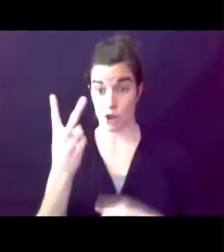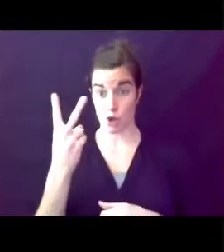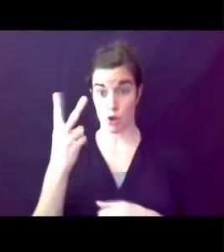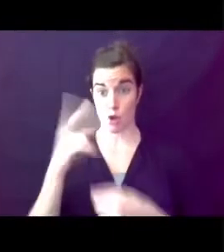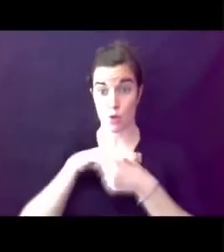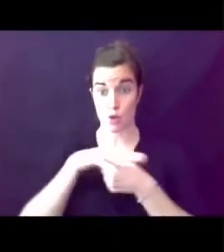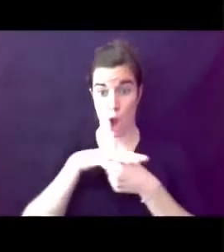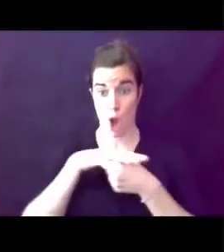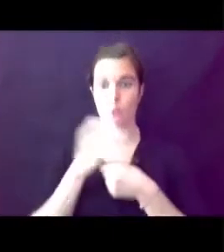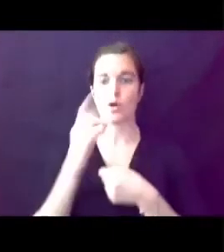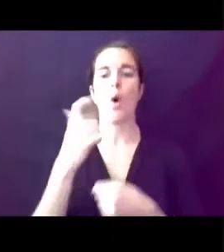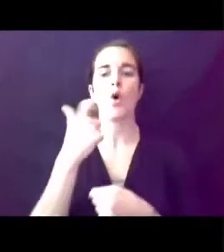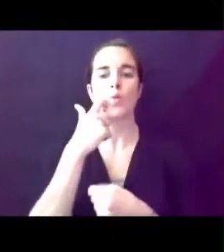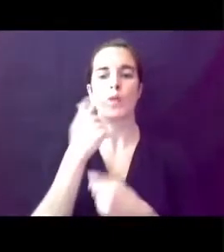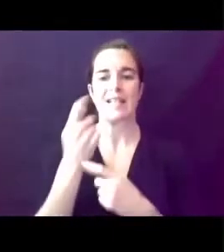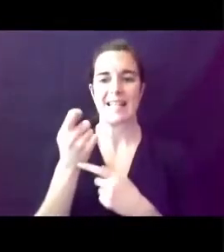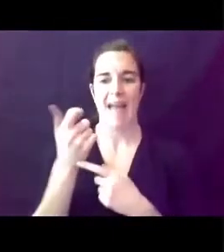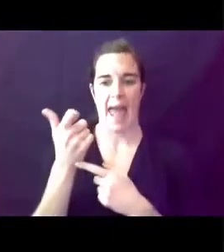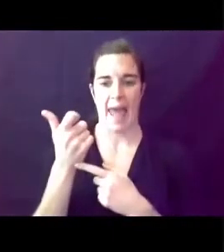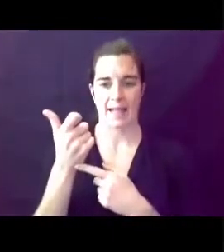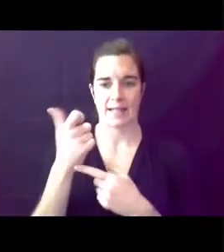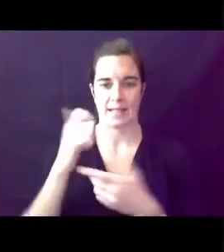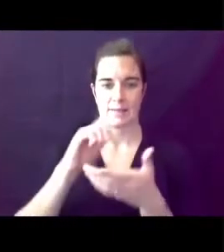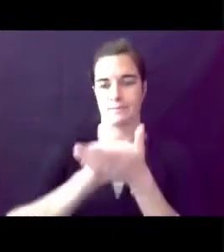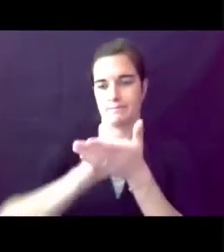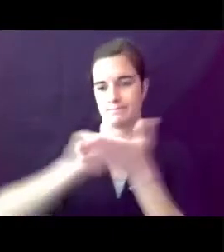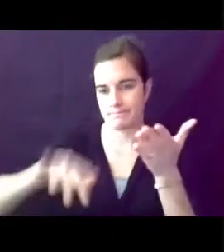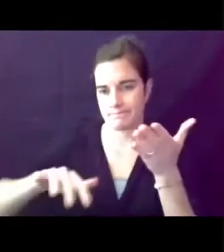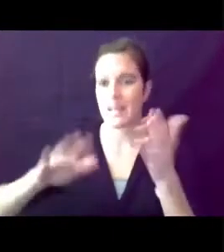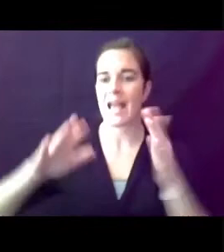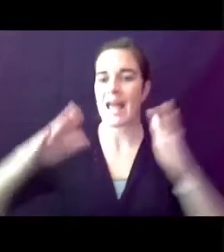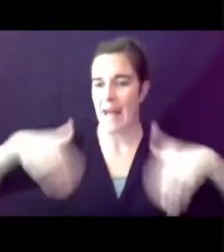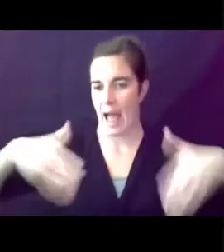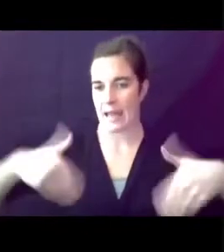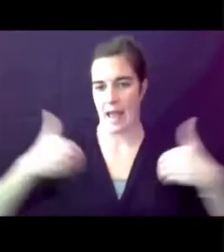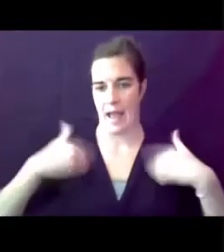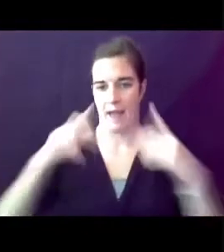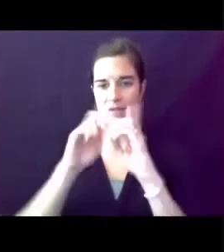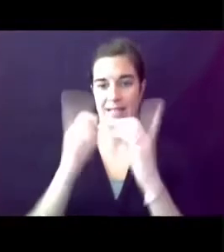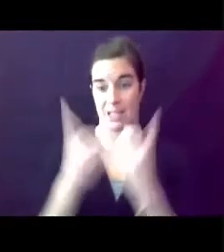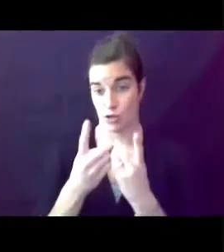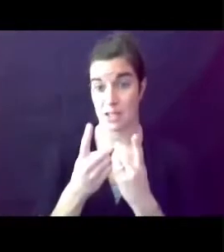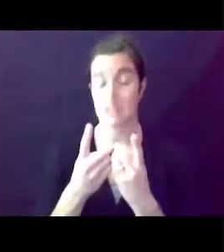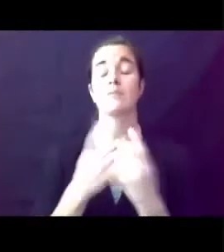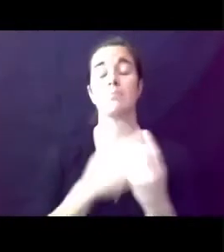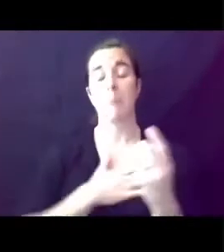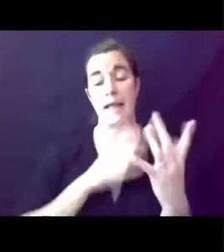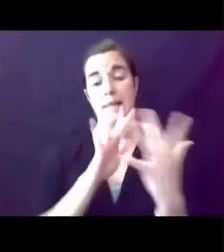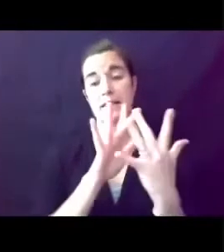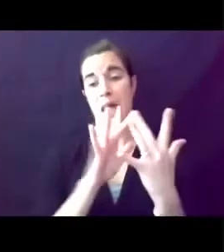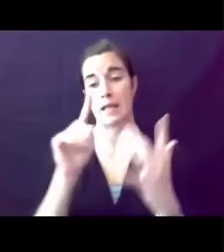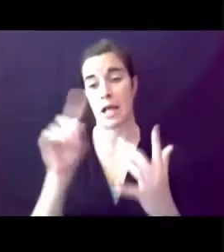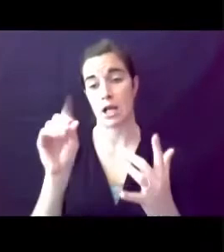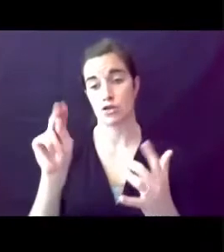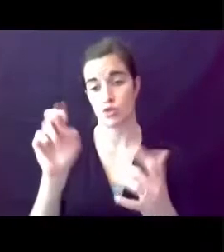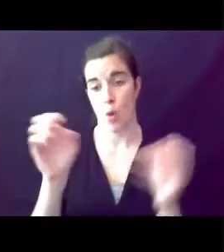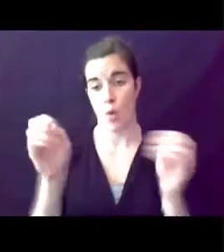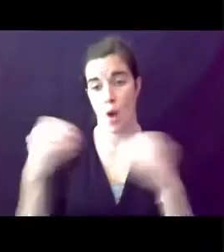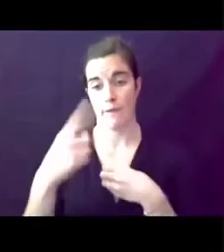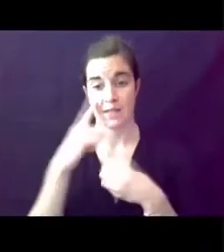recently annexed and hasn't had a district assigned yet please contact the zoning office for information